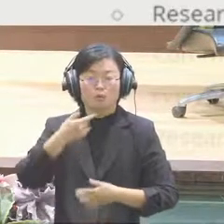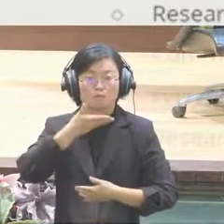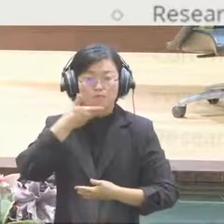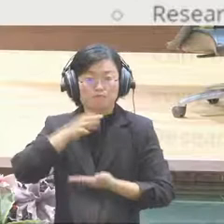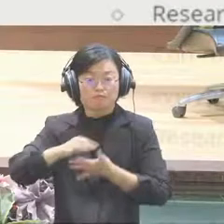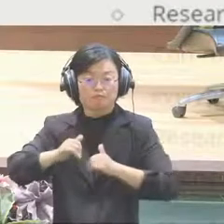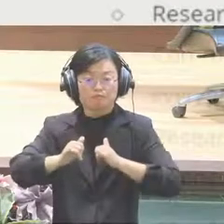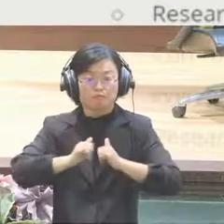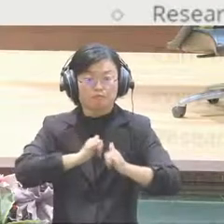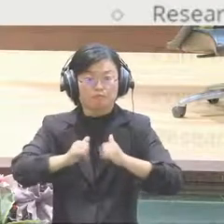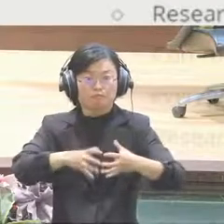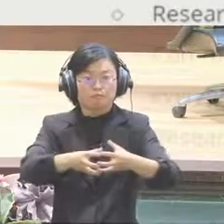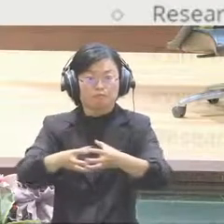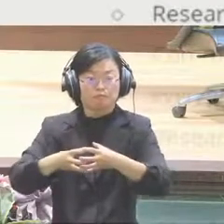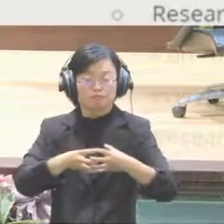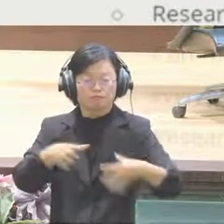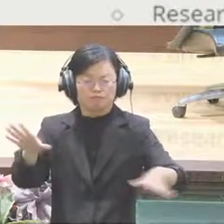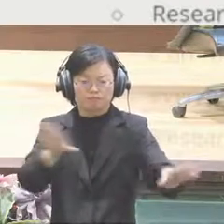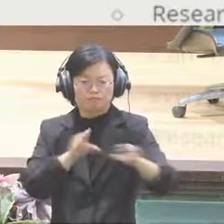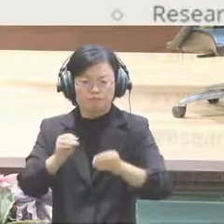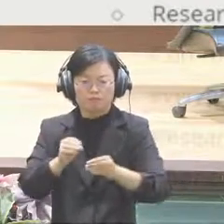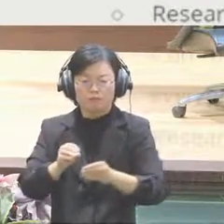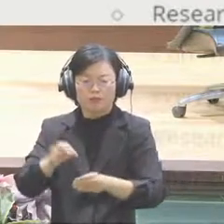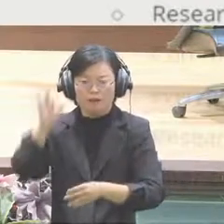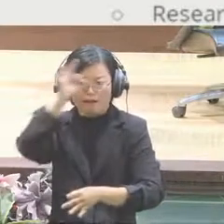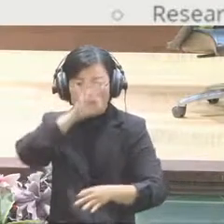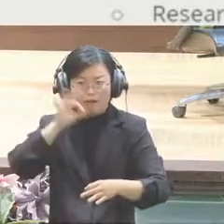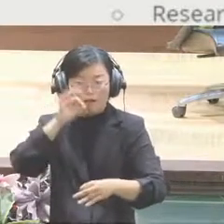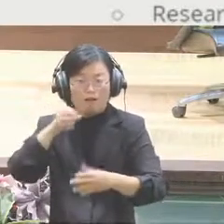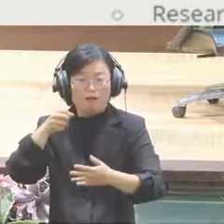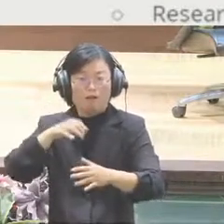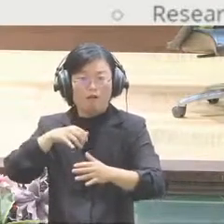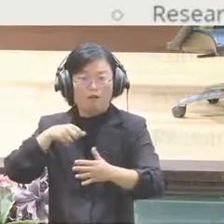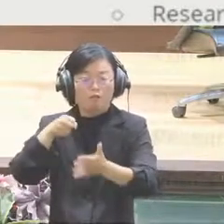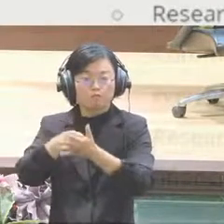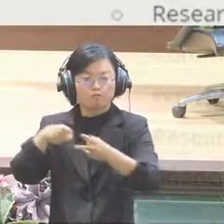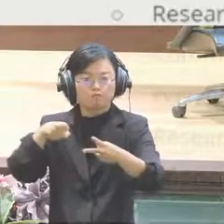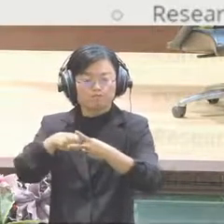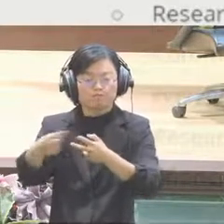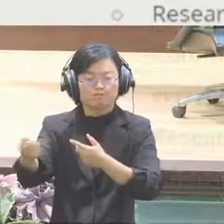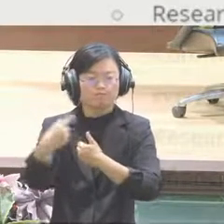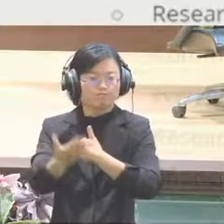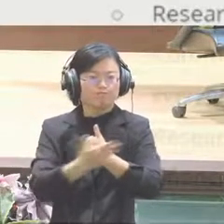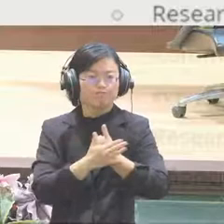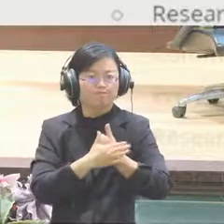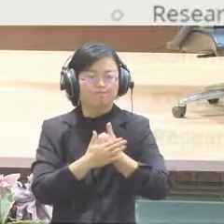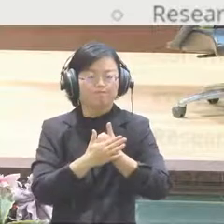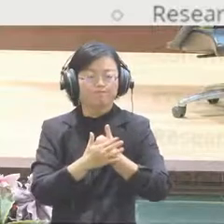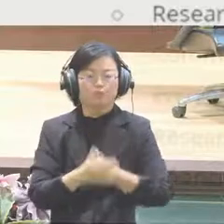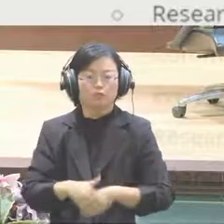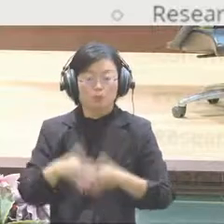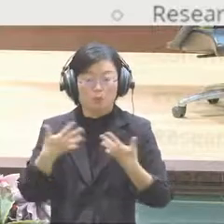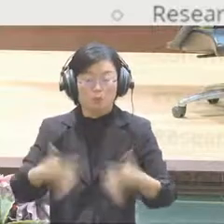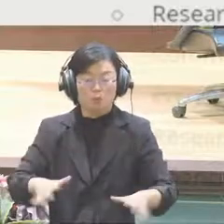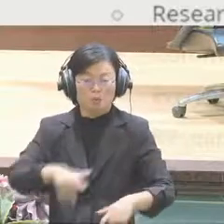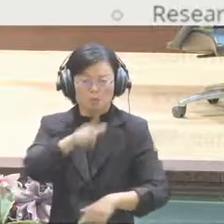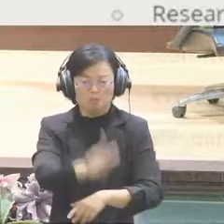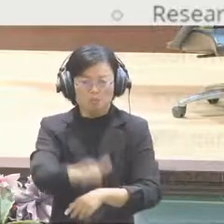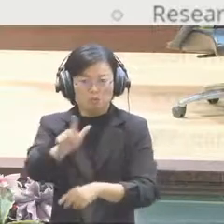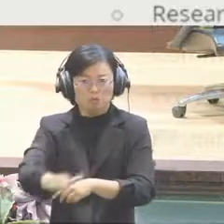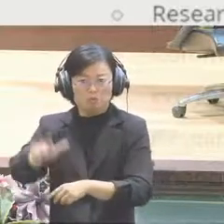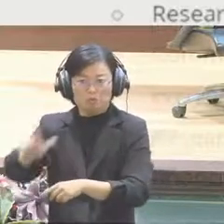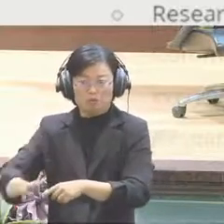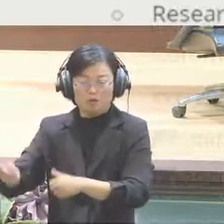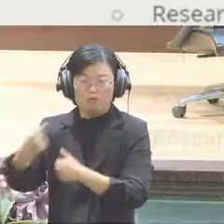volunteers, and also the professionals and all the people who are